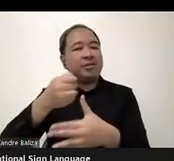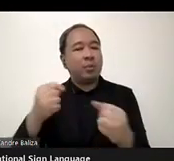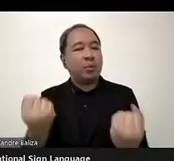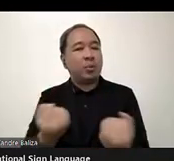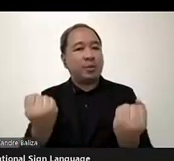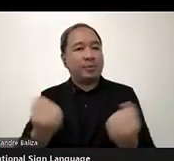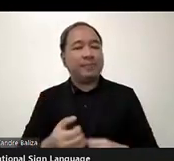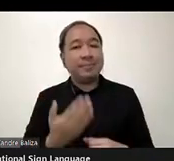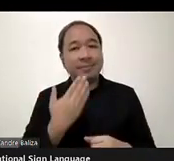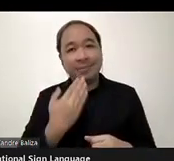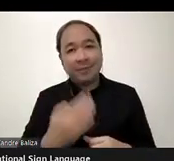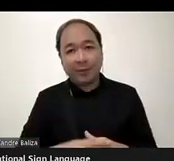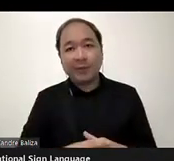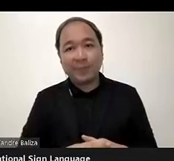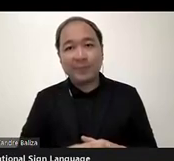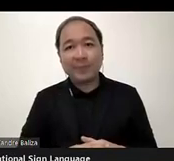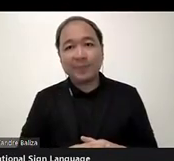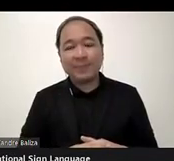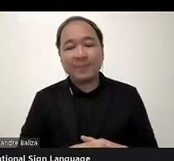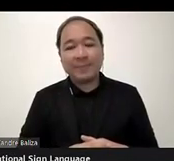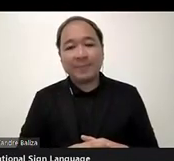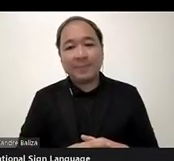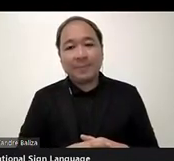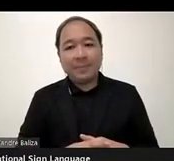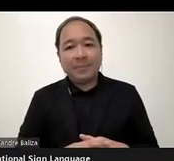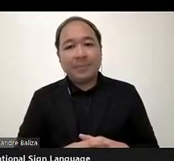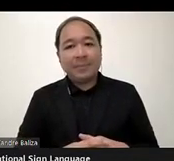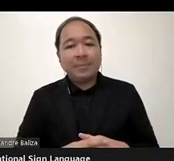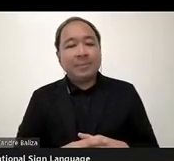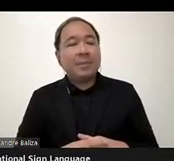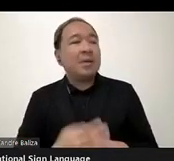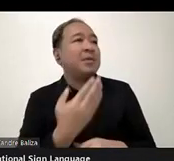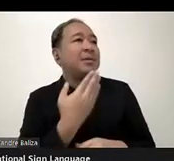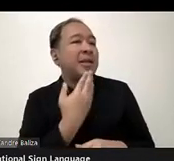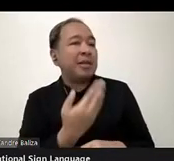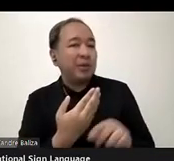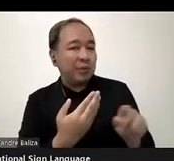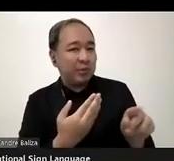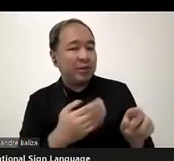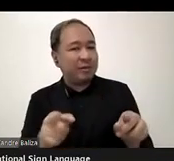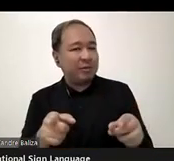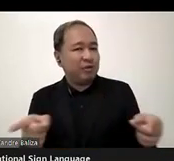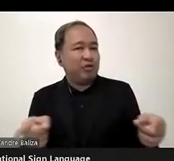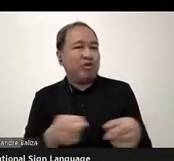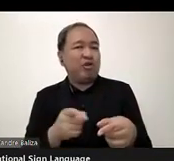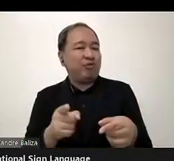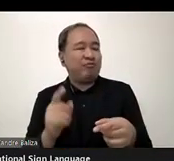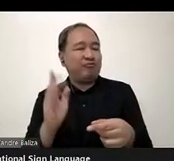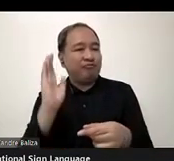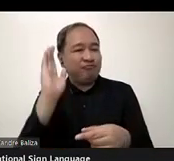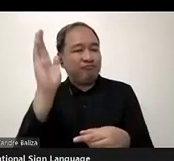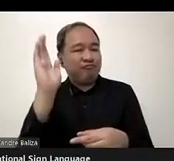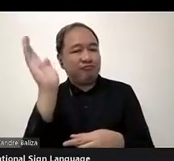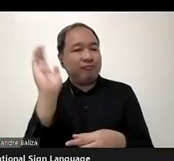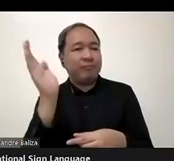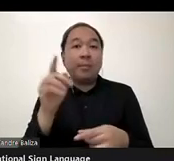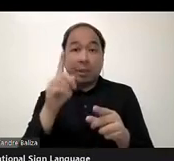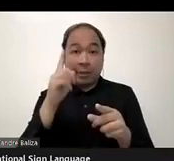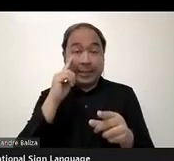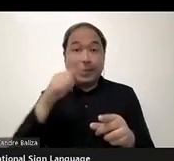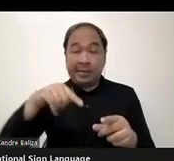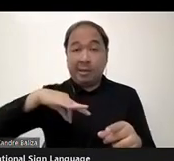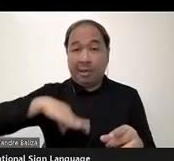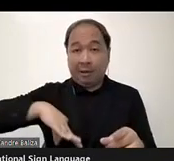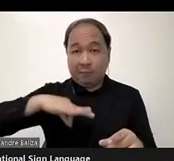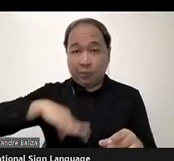Yes, thank you very much, Vivian, for this very brief intervention. But this is very useful. I really